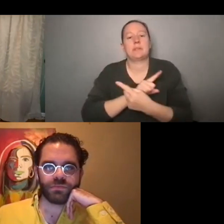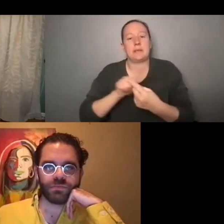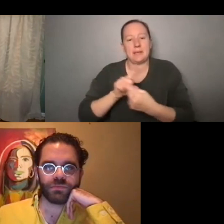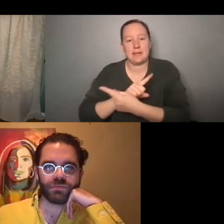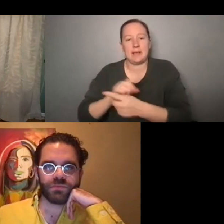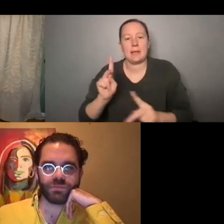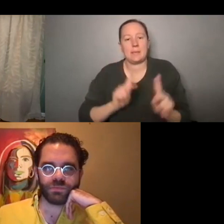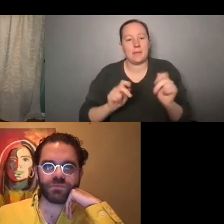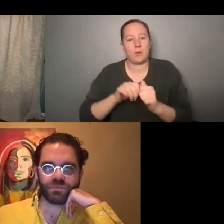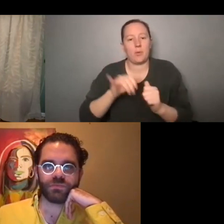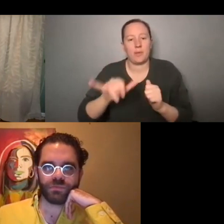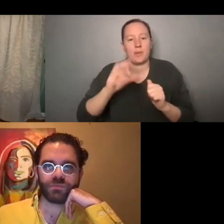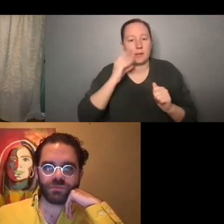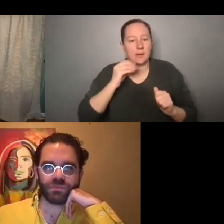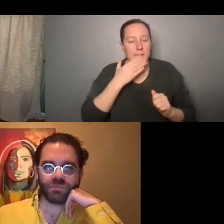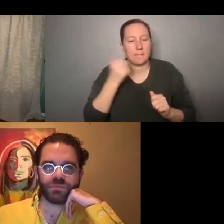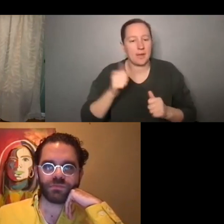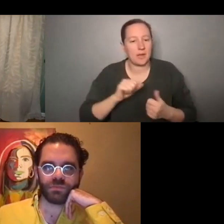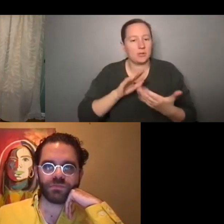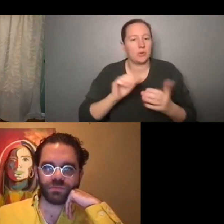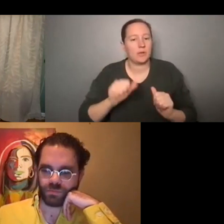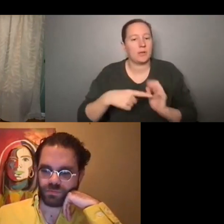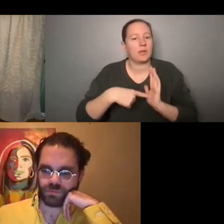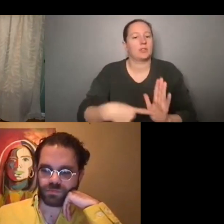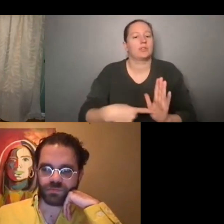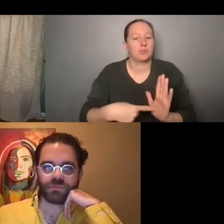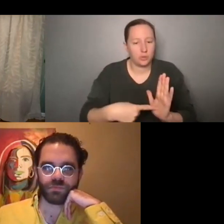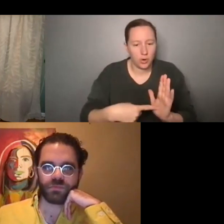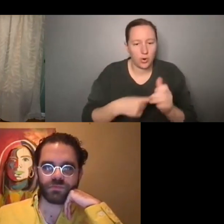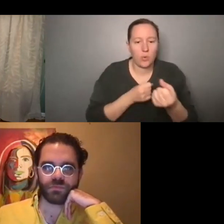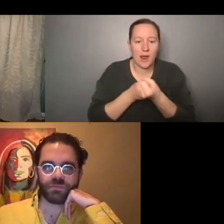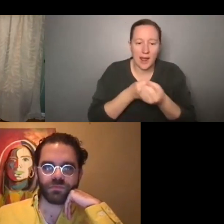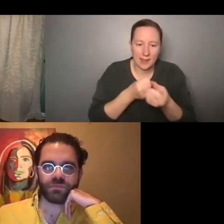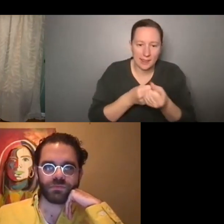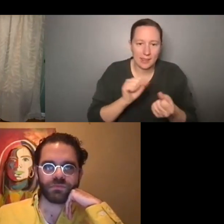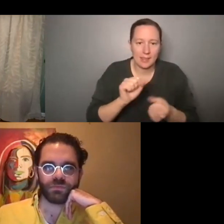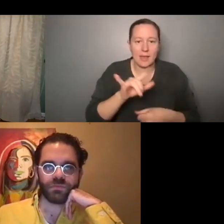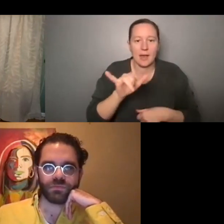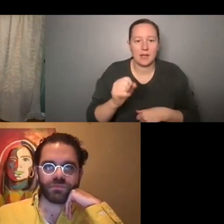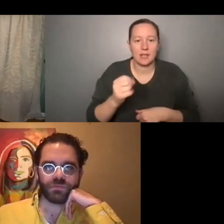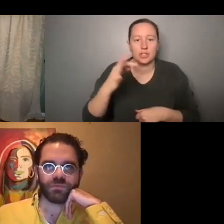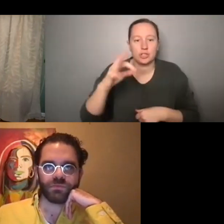experience. And that's the best way that you could show allyship and capture that authenticity.